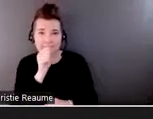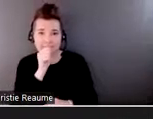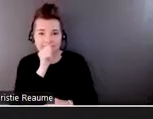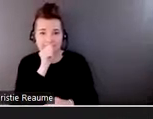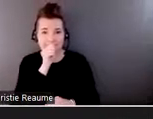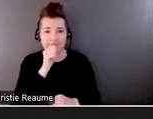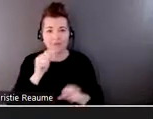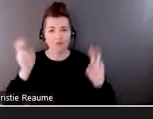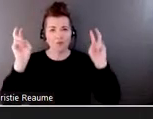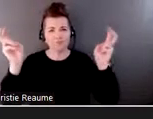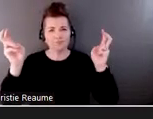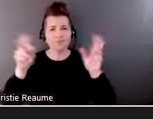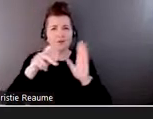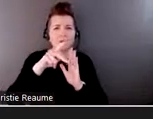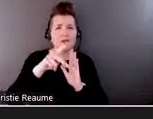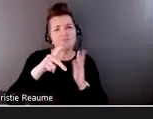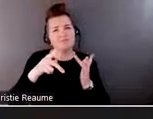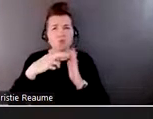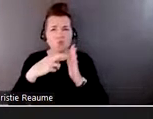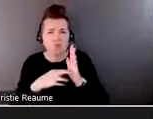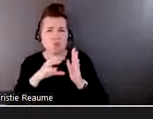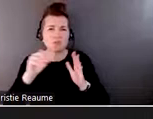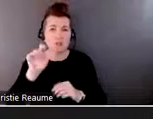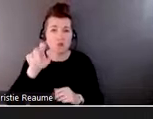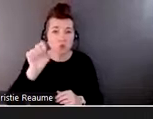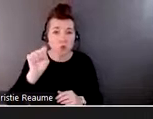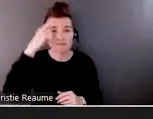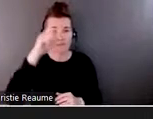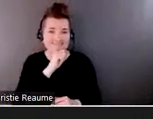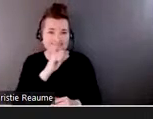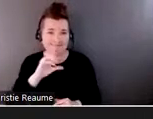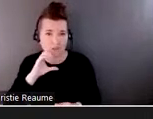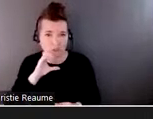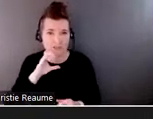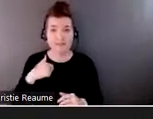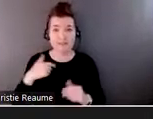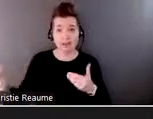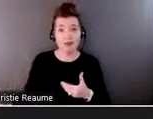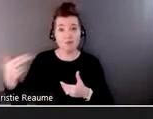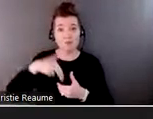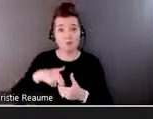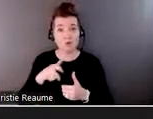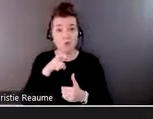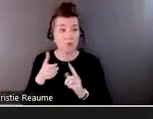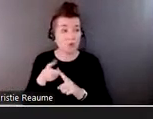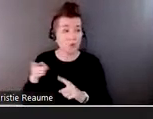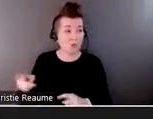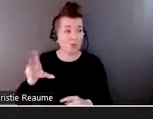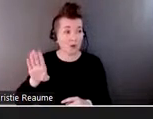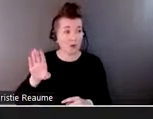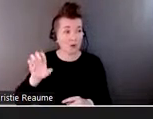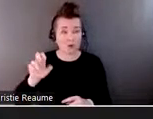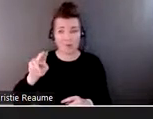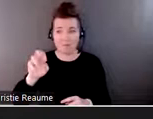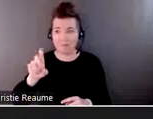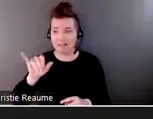for Older Adults. I'm joined today by my colleague Benedict Shefflon from the Canadian Network for the Prevention of Elder